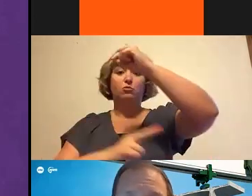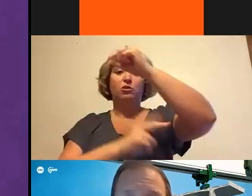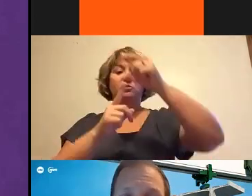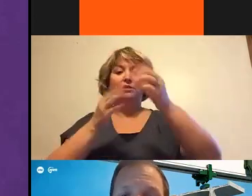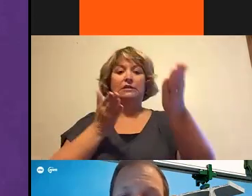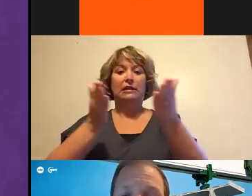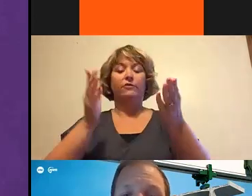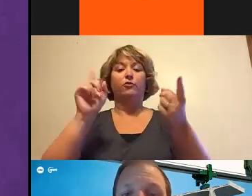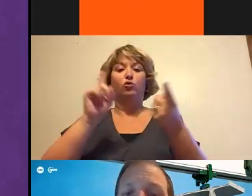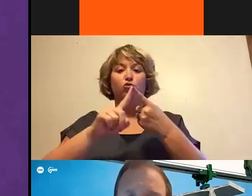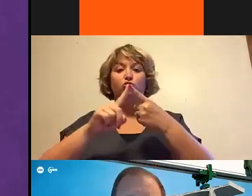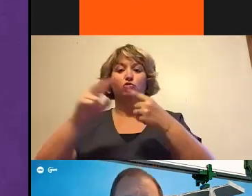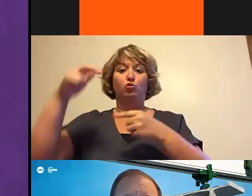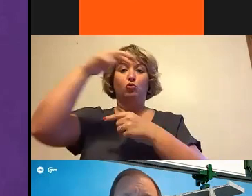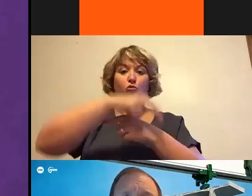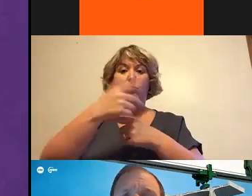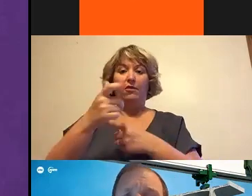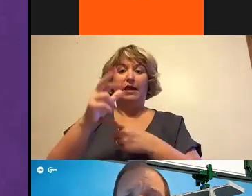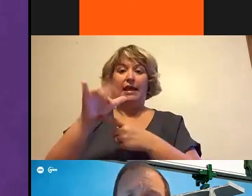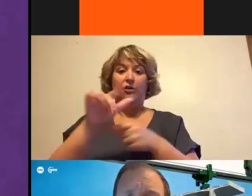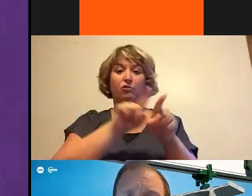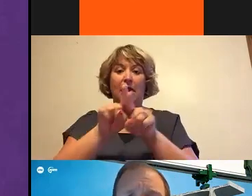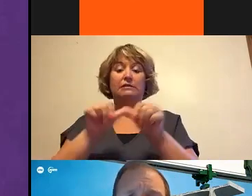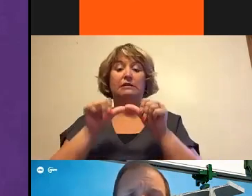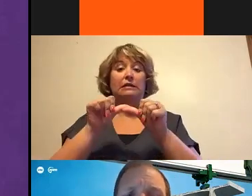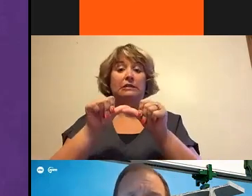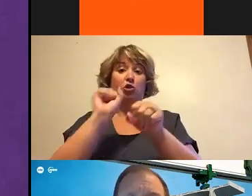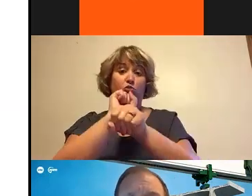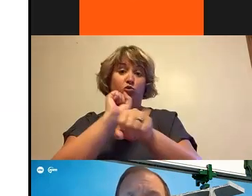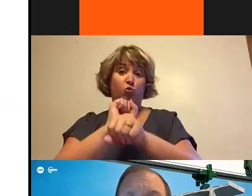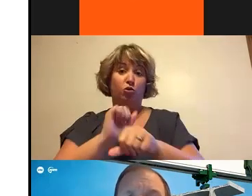gantry continues to work south. Next slide, please.